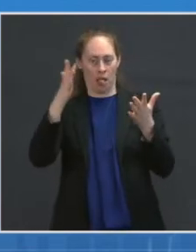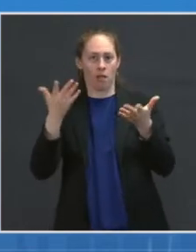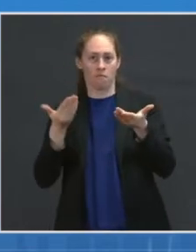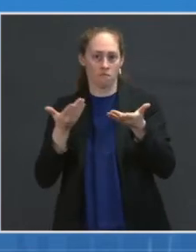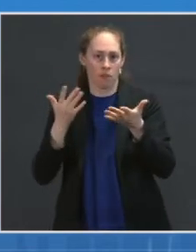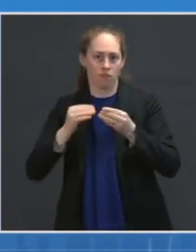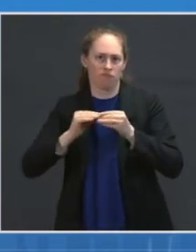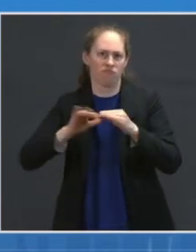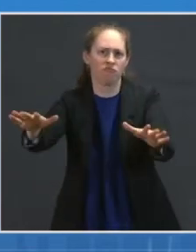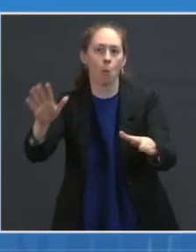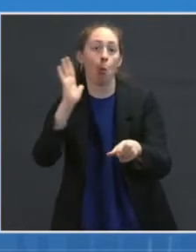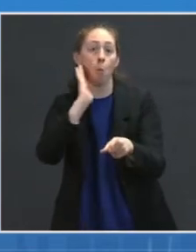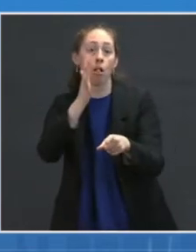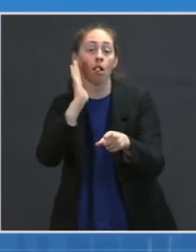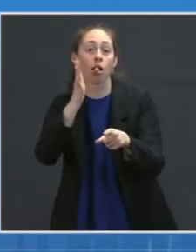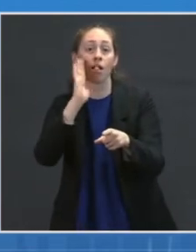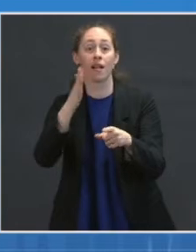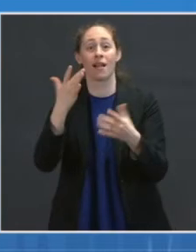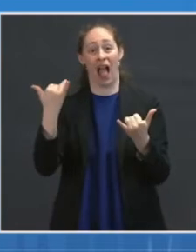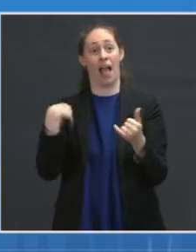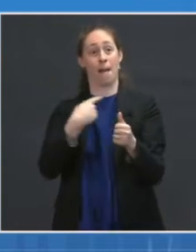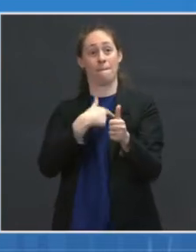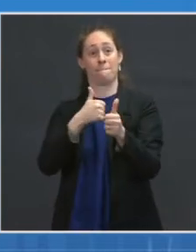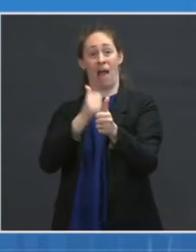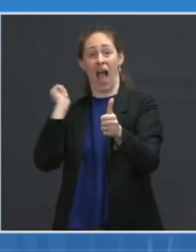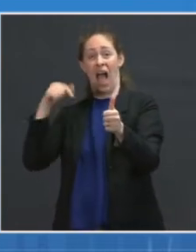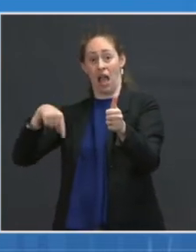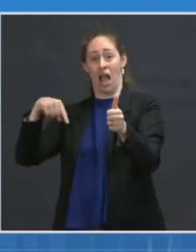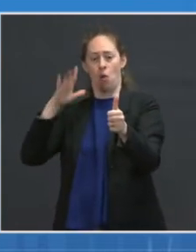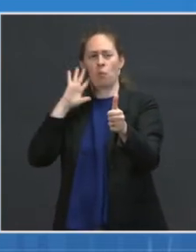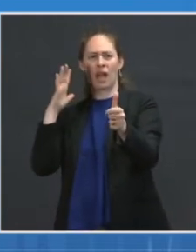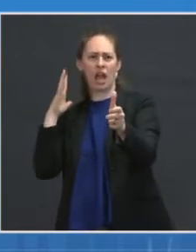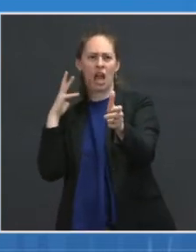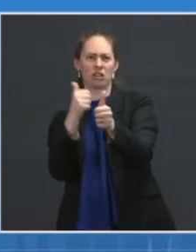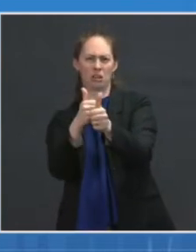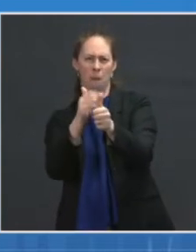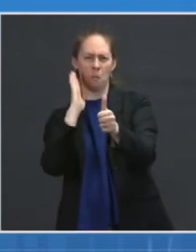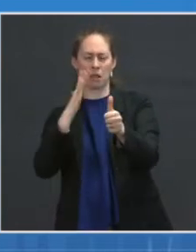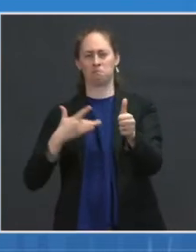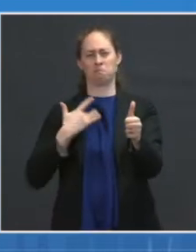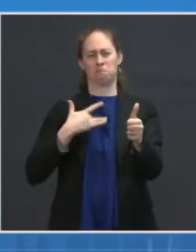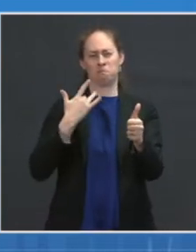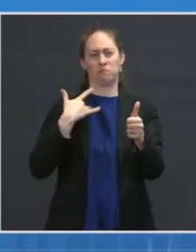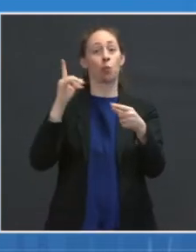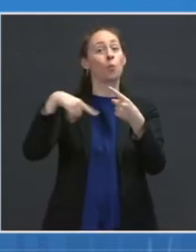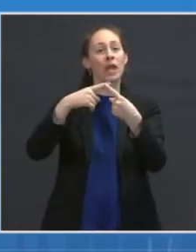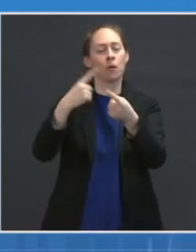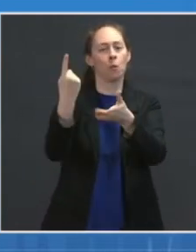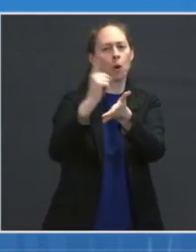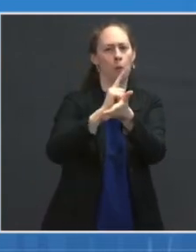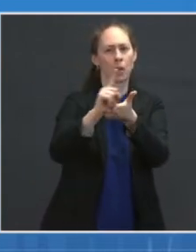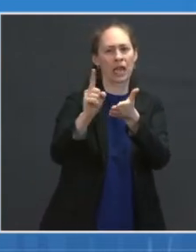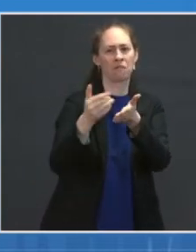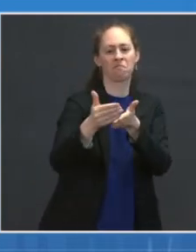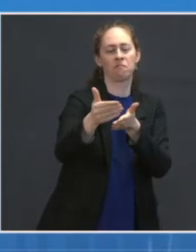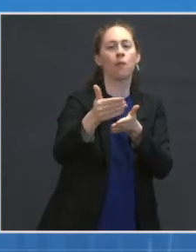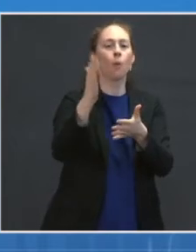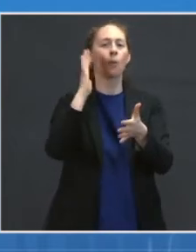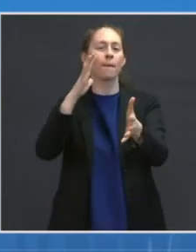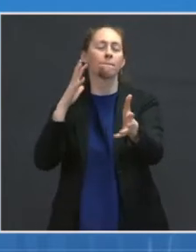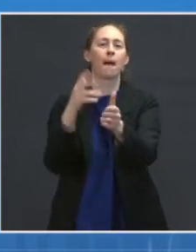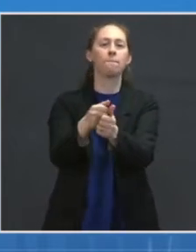backlog doses will be delivered within the next week, with most being delivered within the next several days.